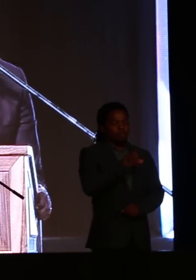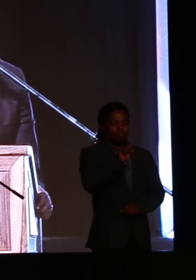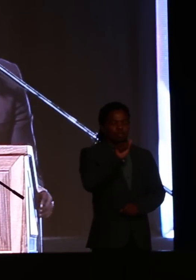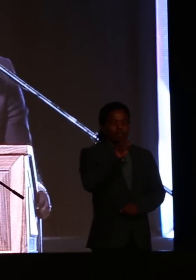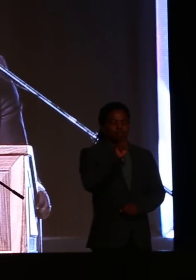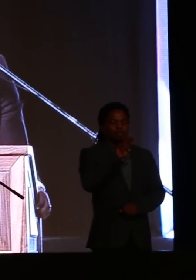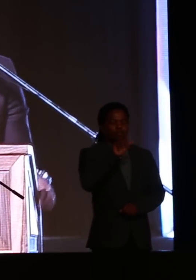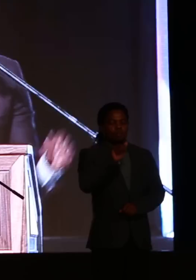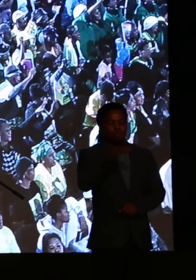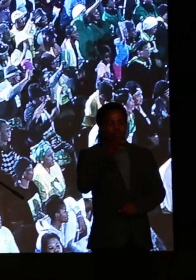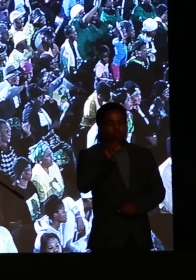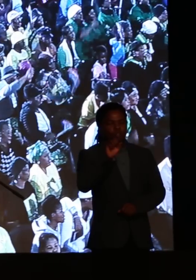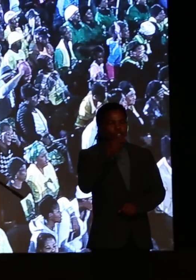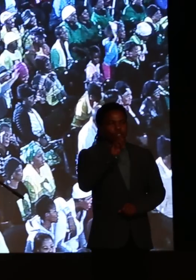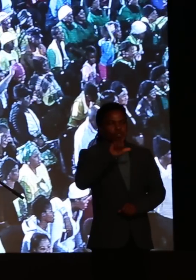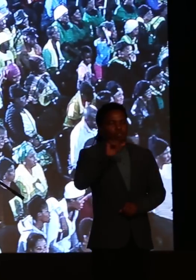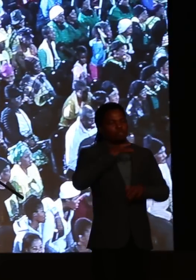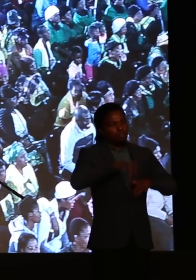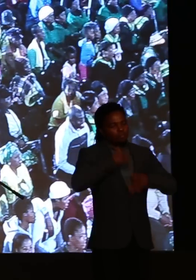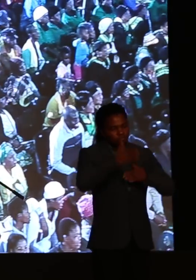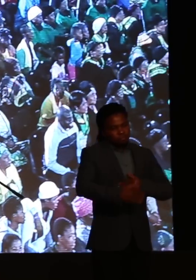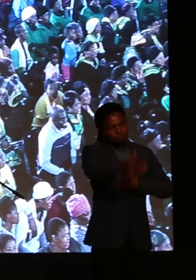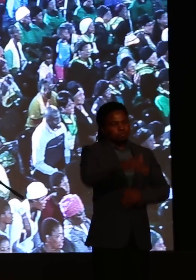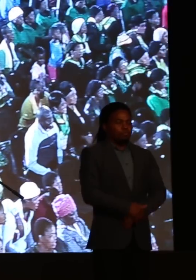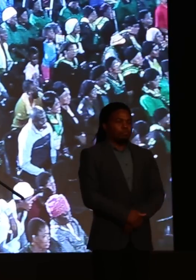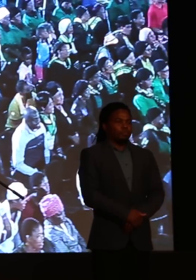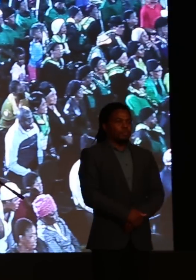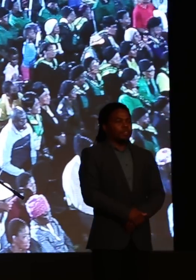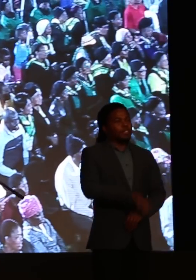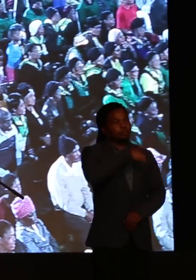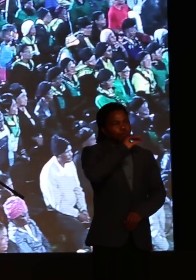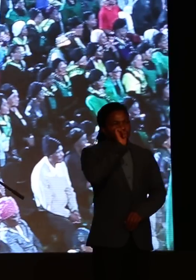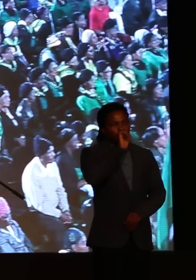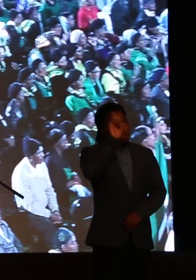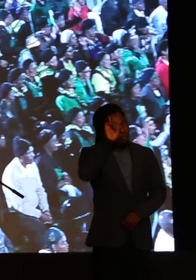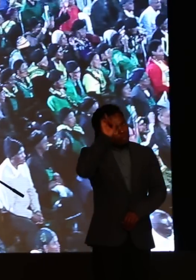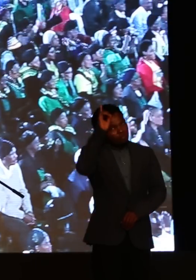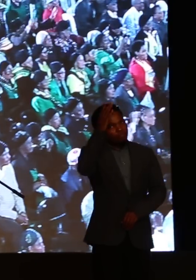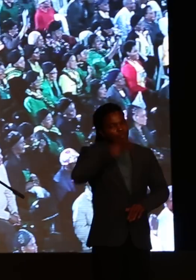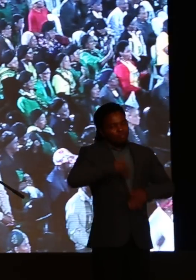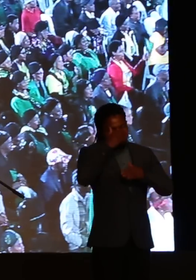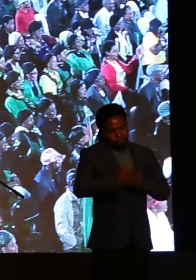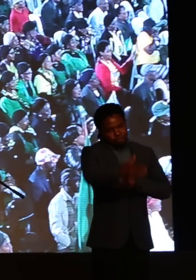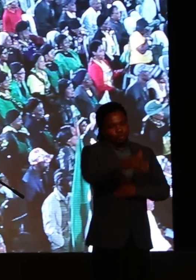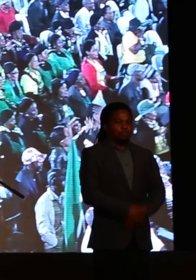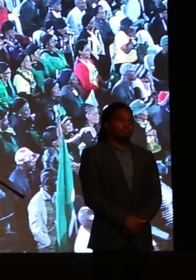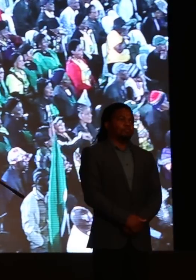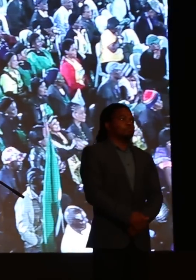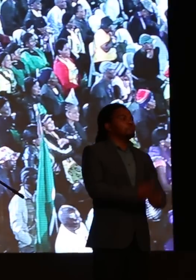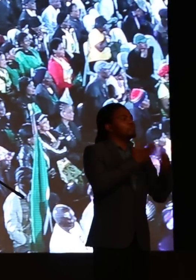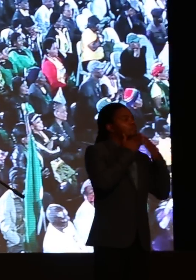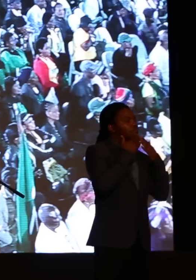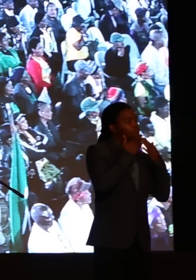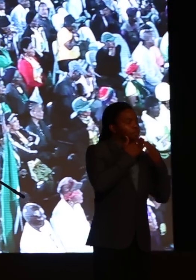live. Long live the enduring spirit of President Mandela, long live. Thank you very much,